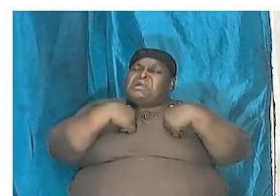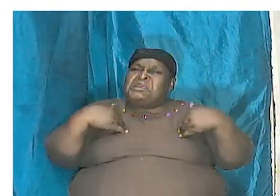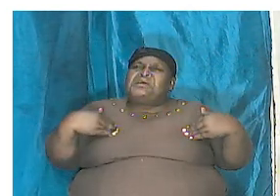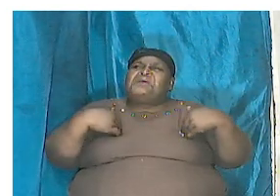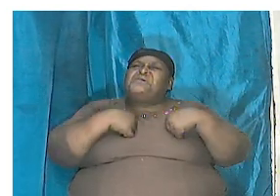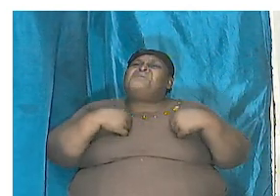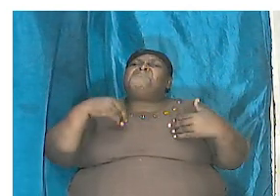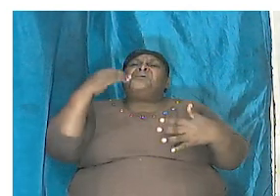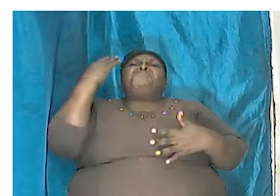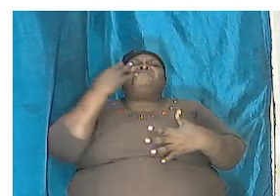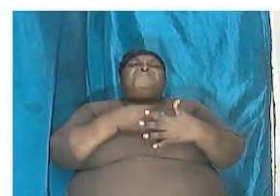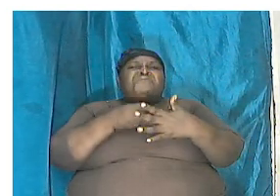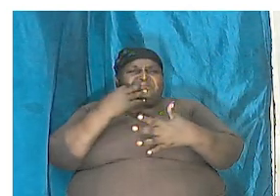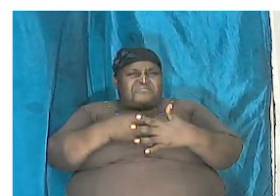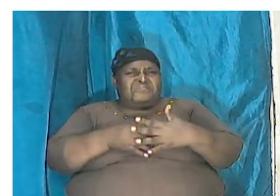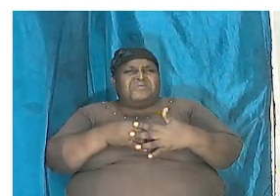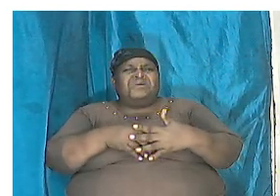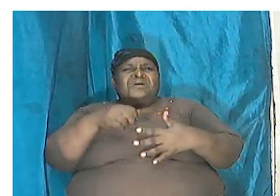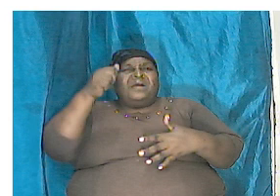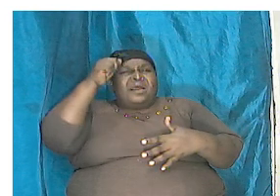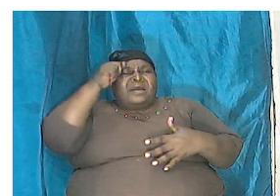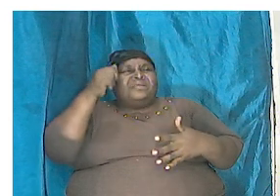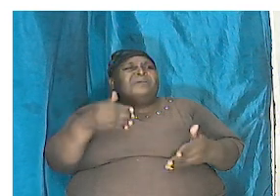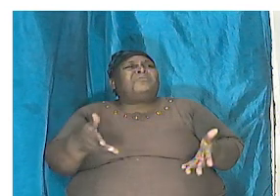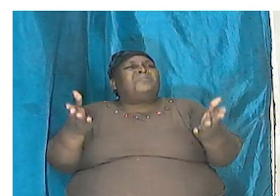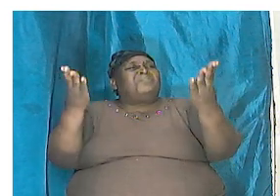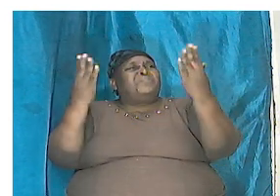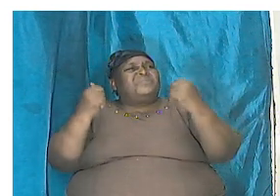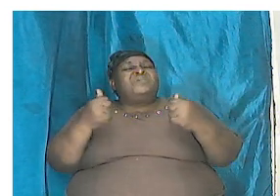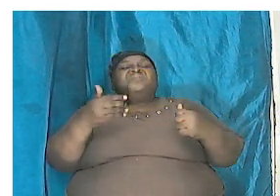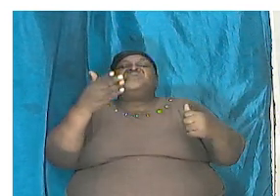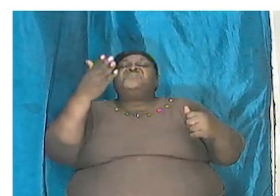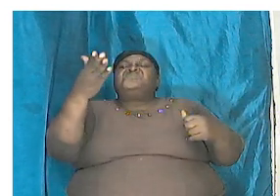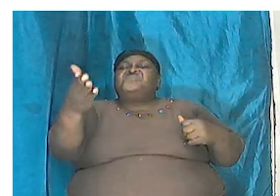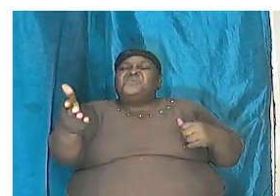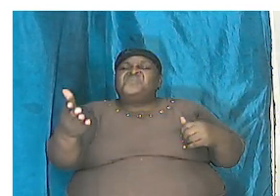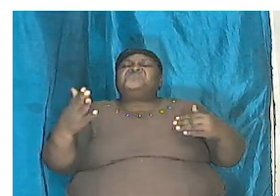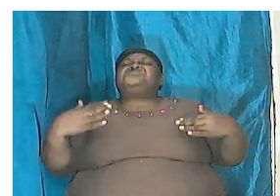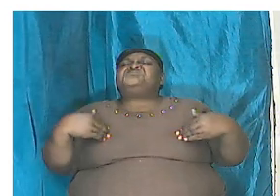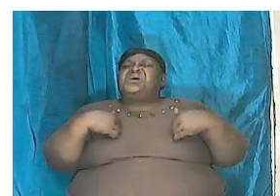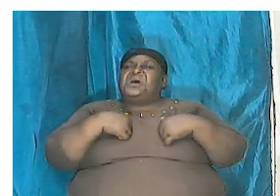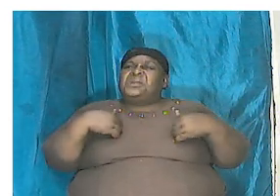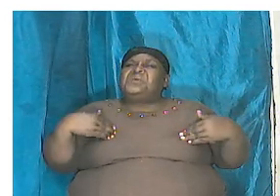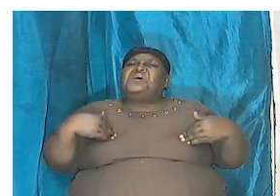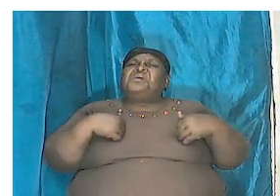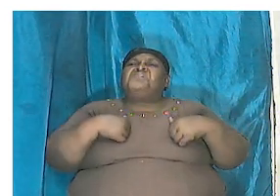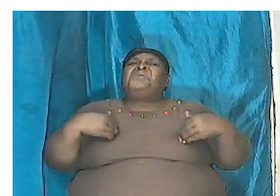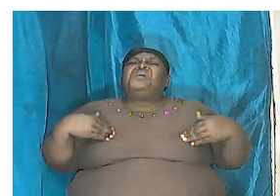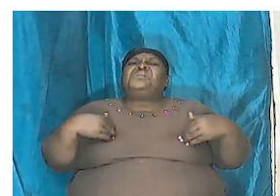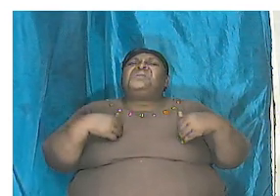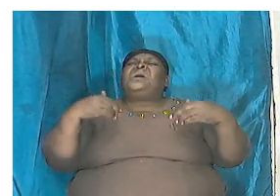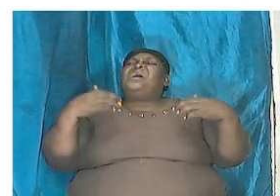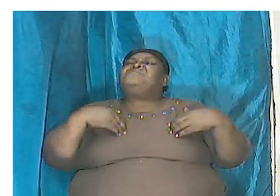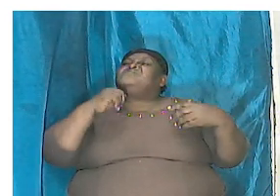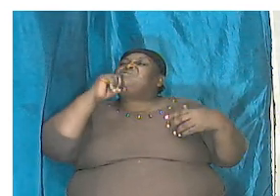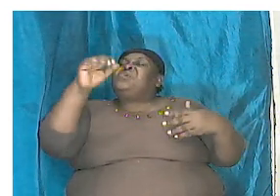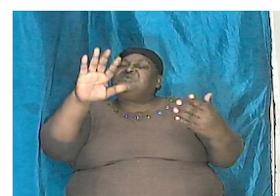Adam came those animals could not have died